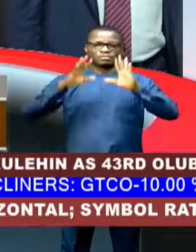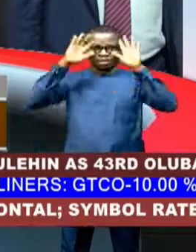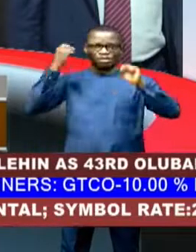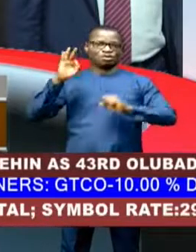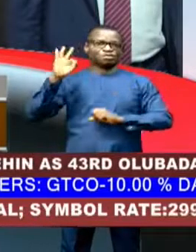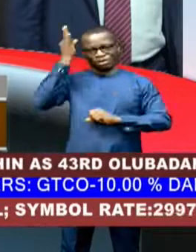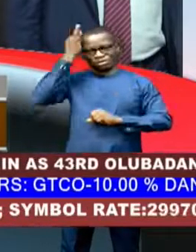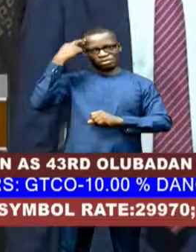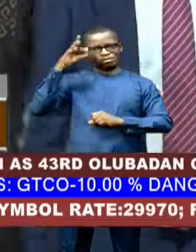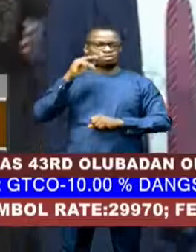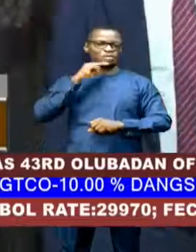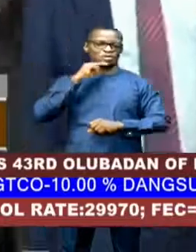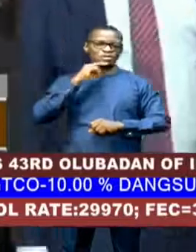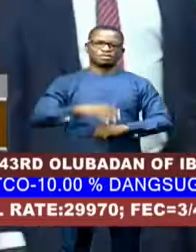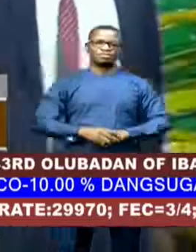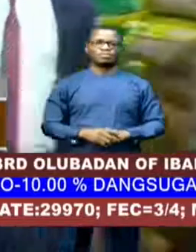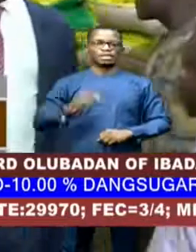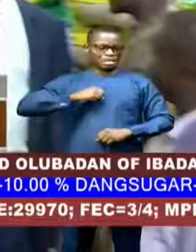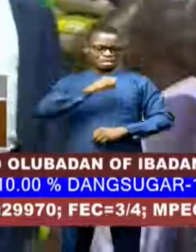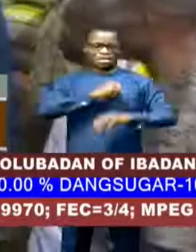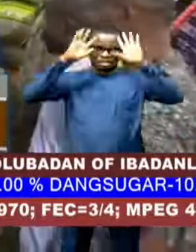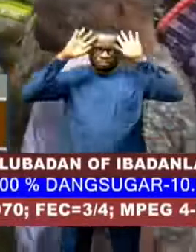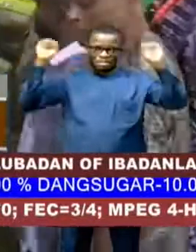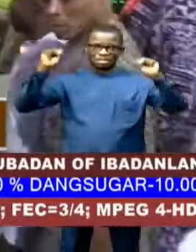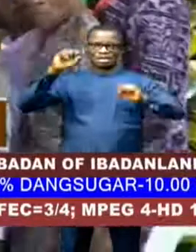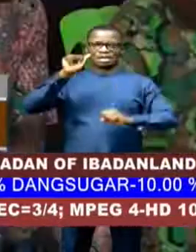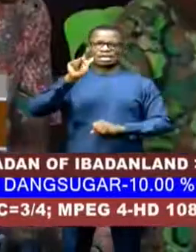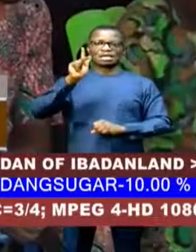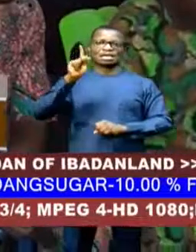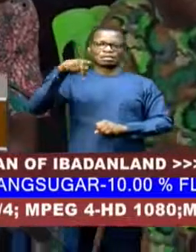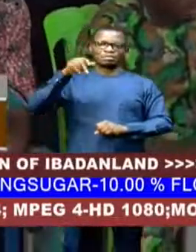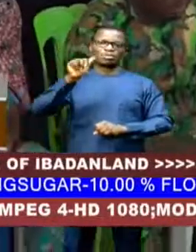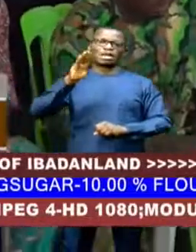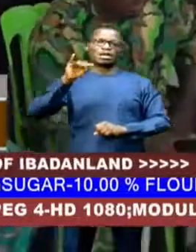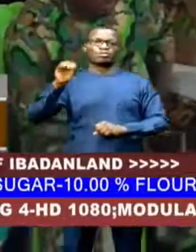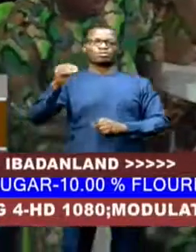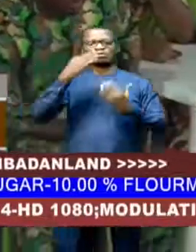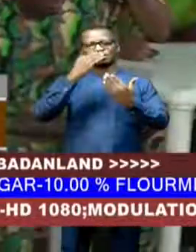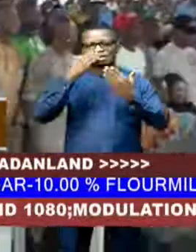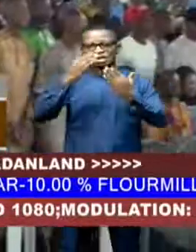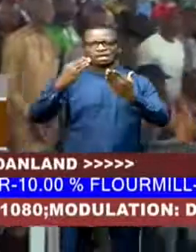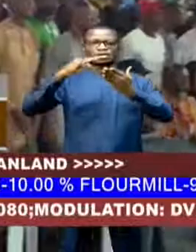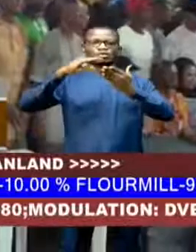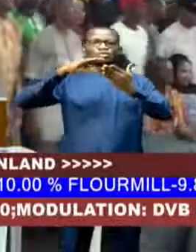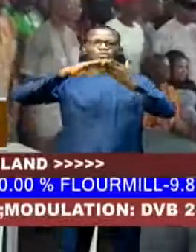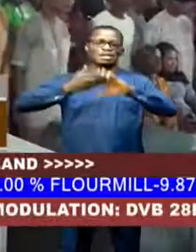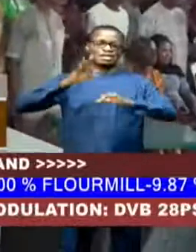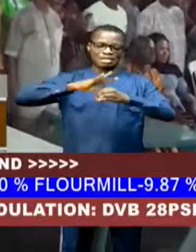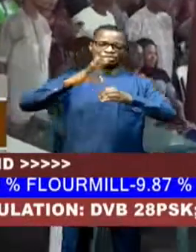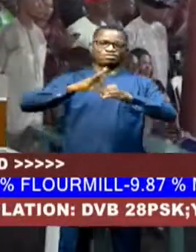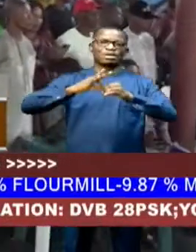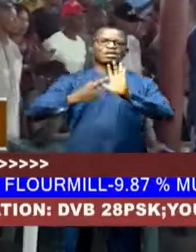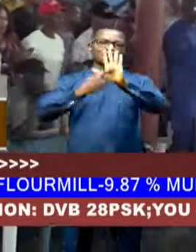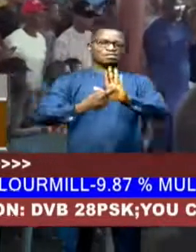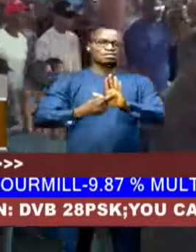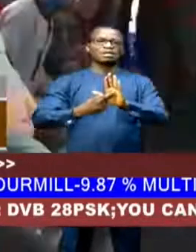reports. Senate President Goswilakbabu appreciates his constituents for standing by him and President